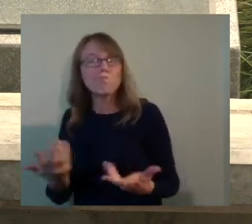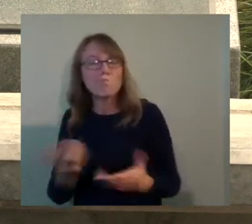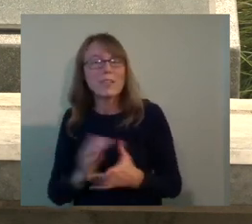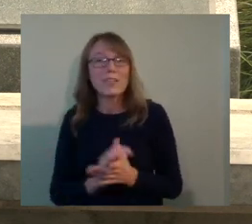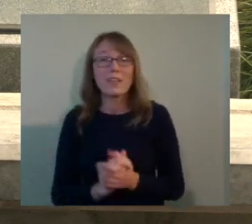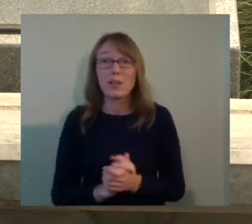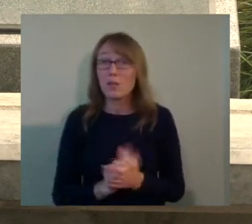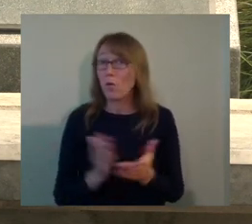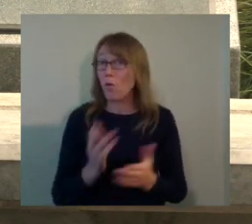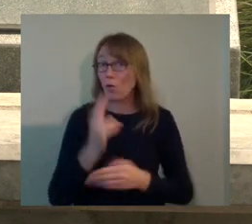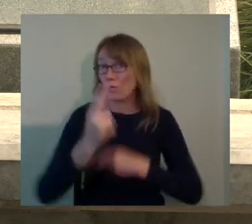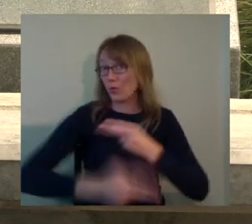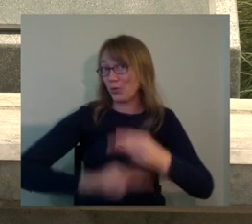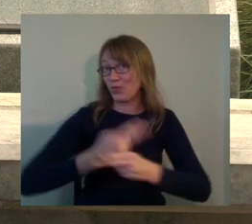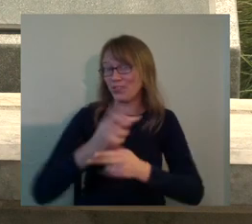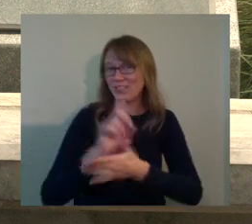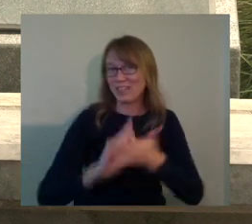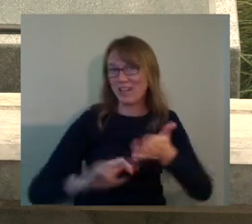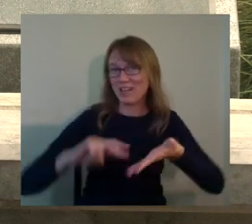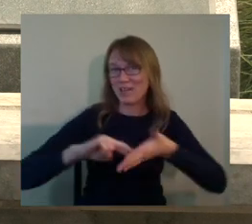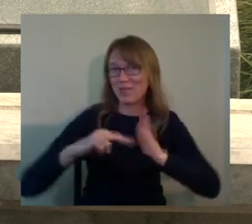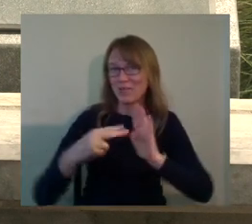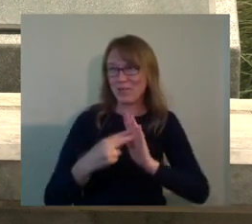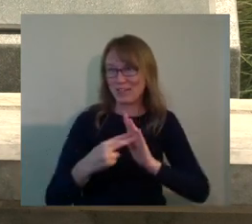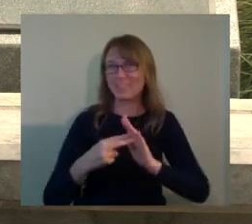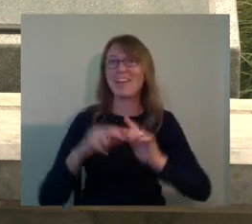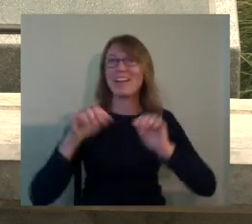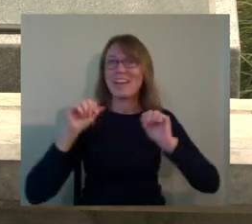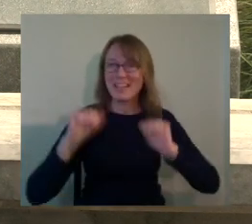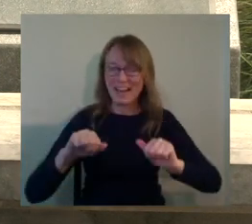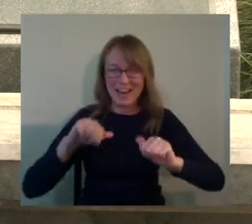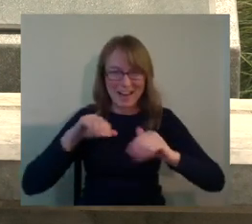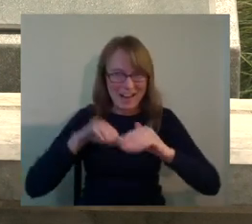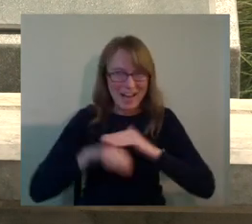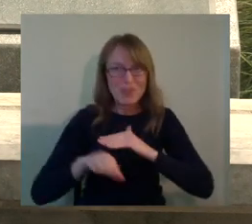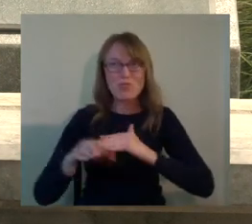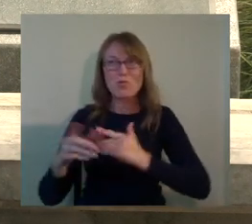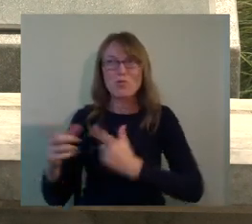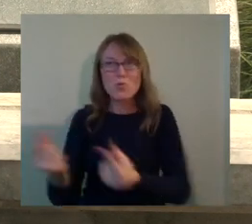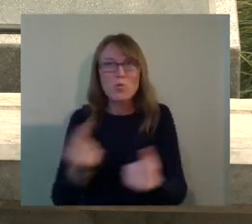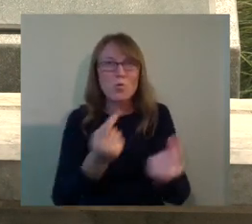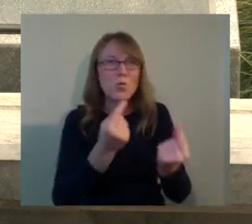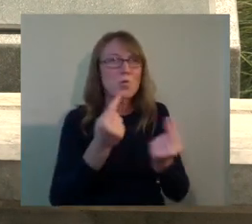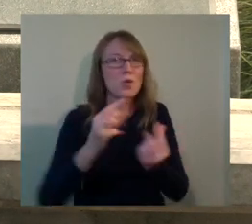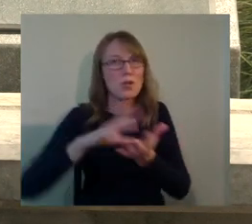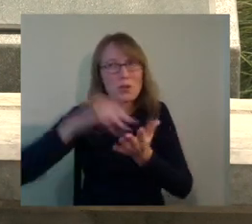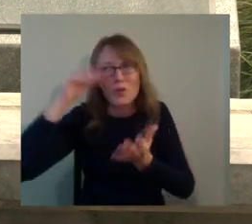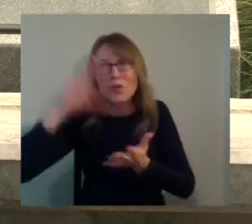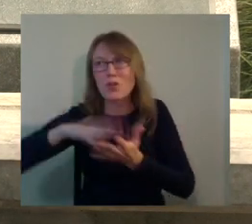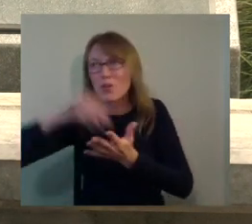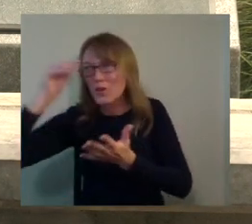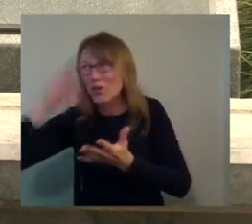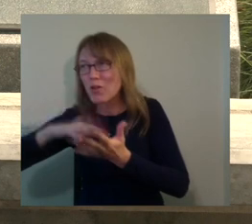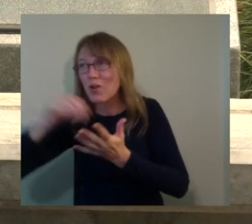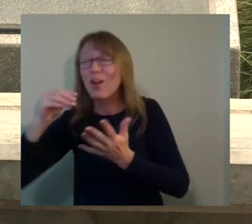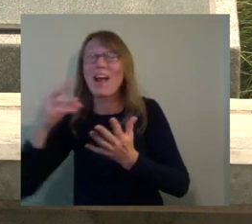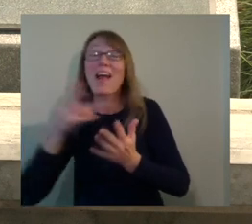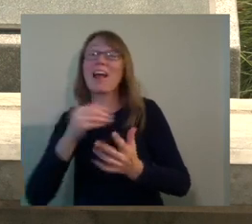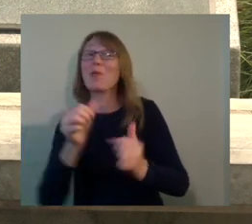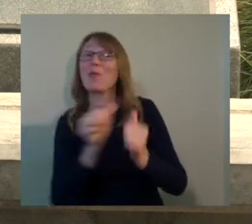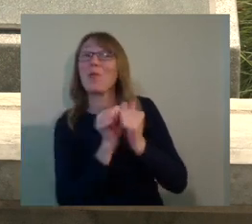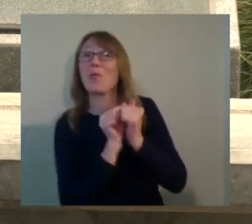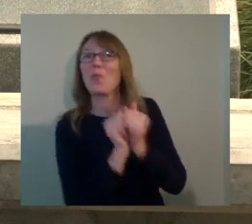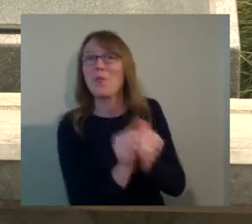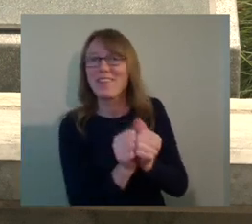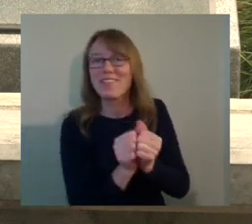about the idea of being able to go everywhere, to learn everything you can, and to do it with your family,